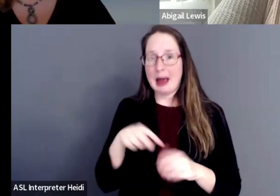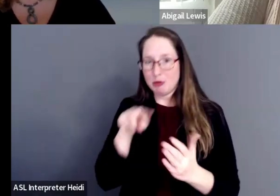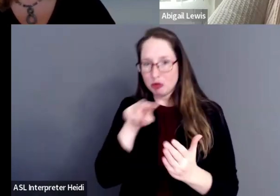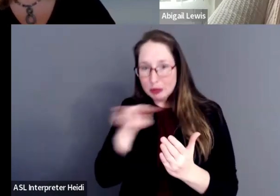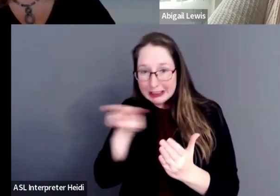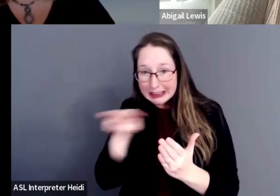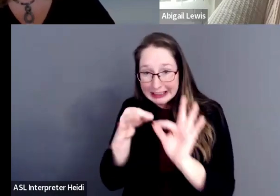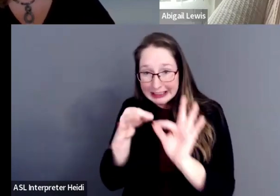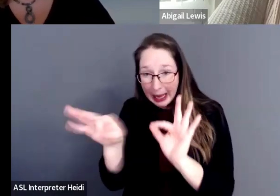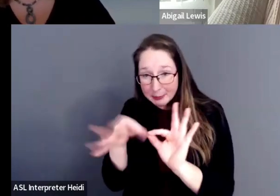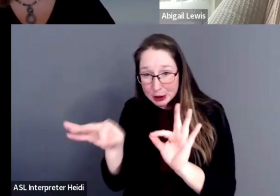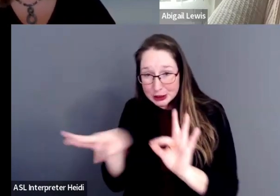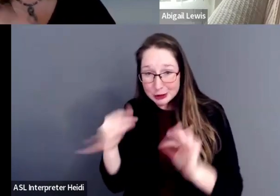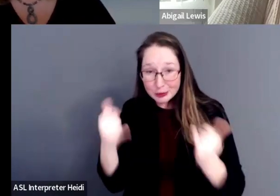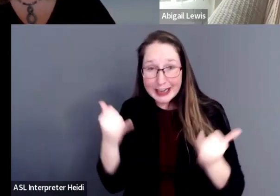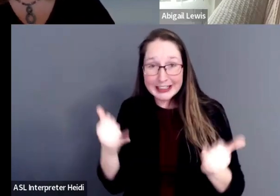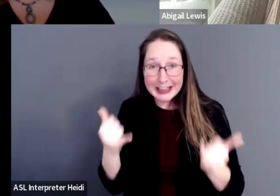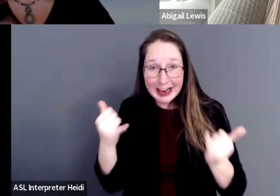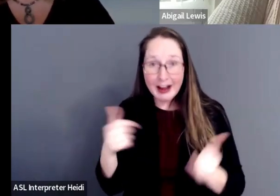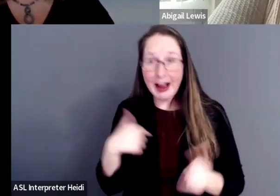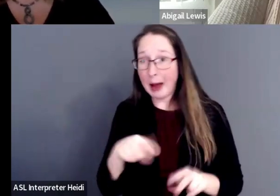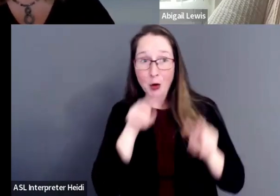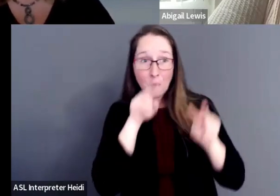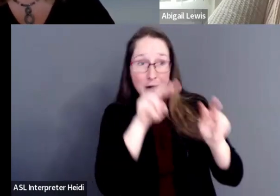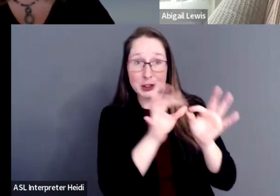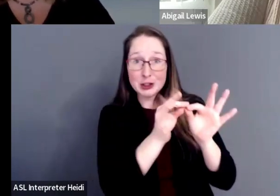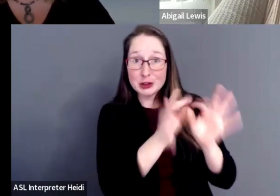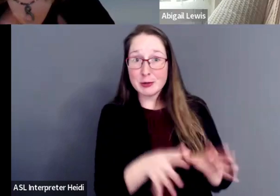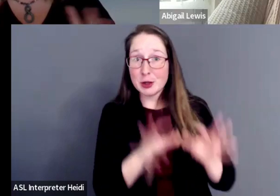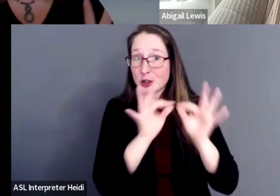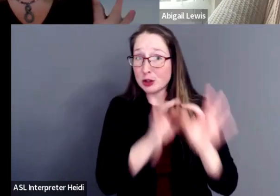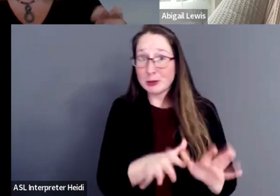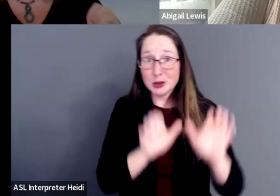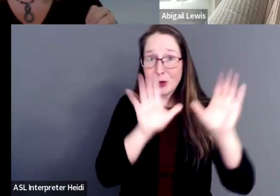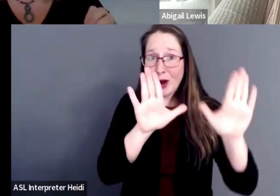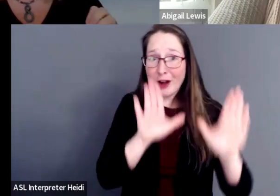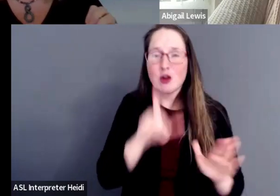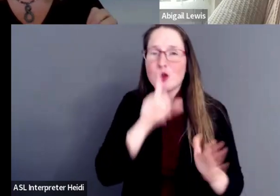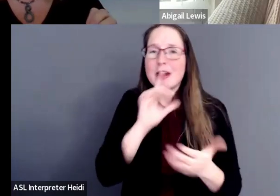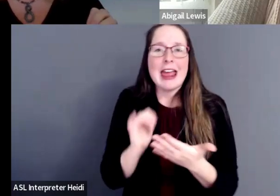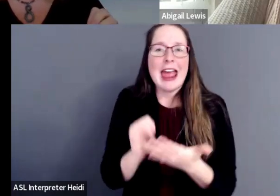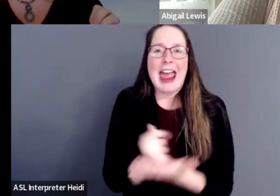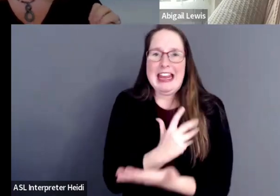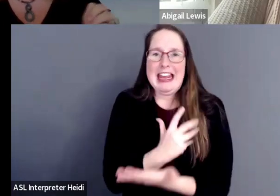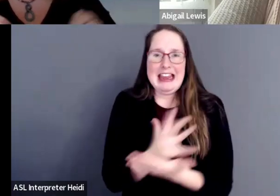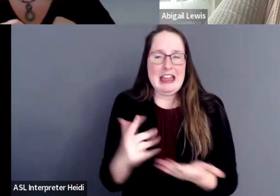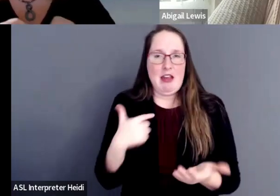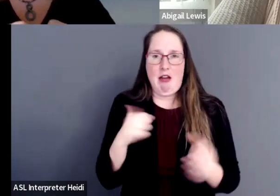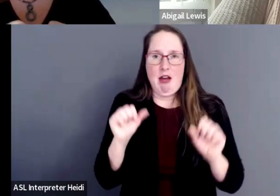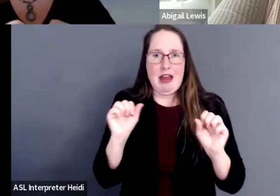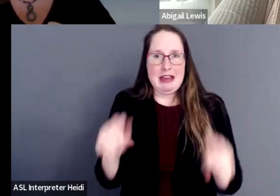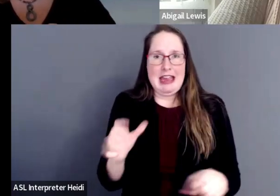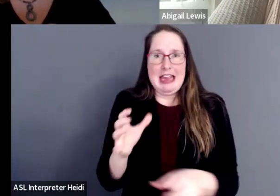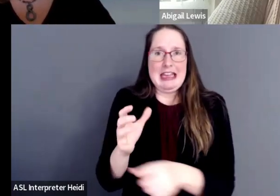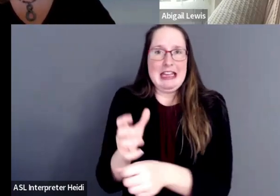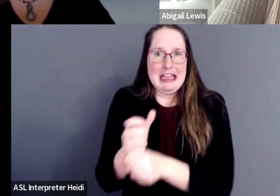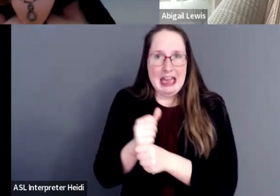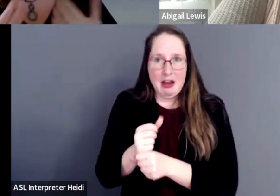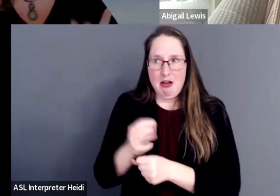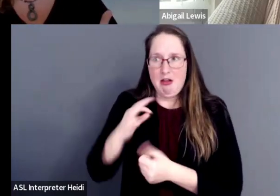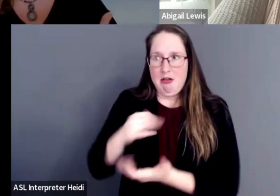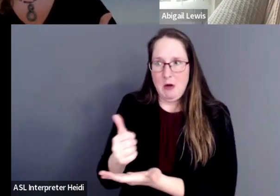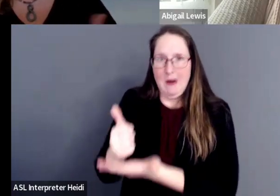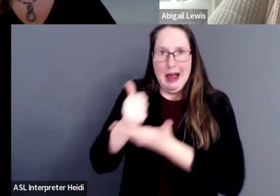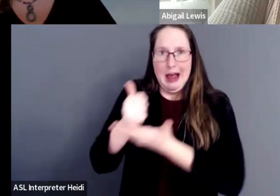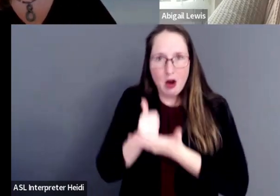right now. The interpreter is wonderful. Anything that I can get to help me to